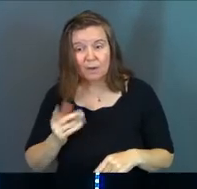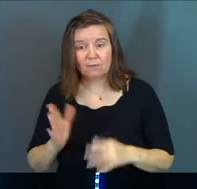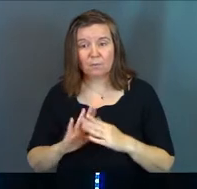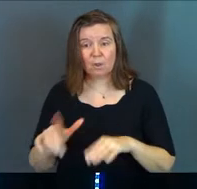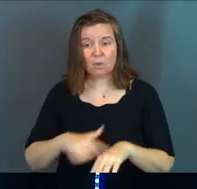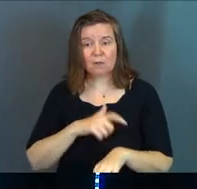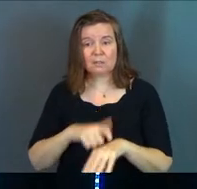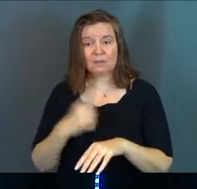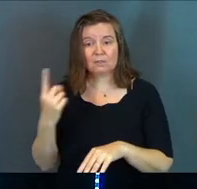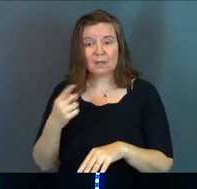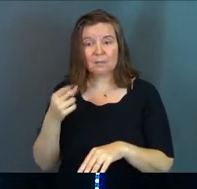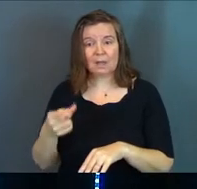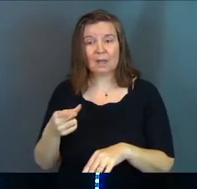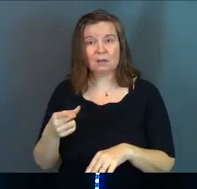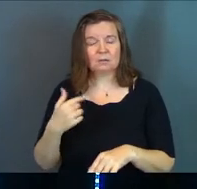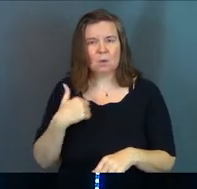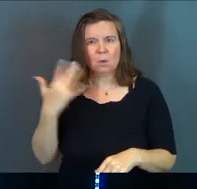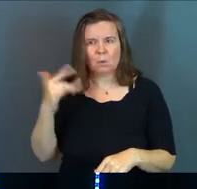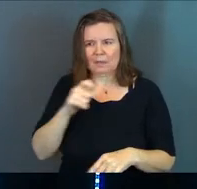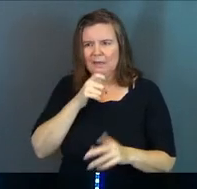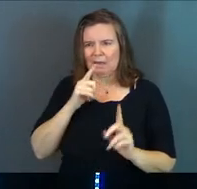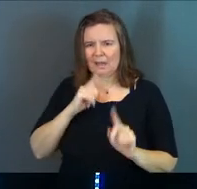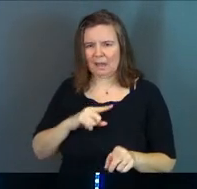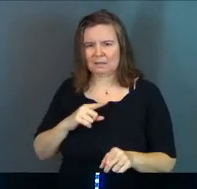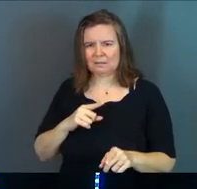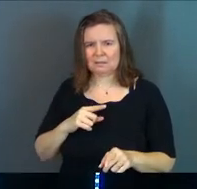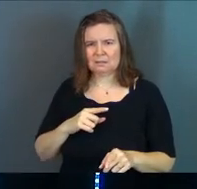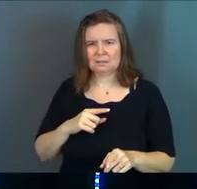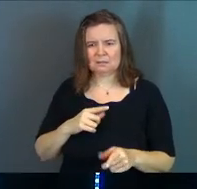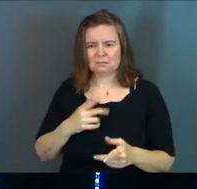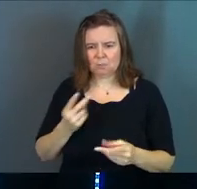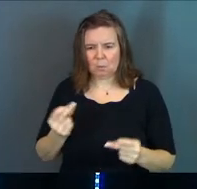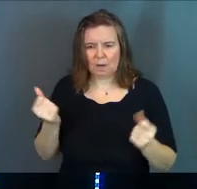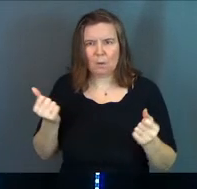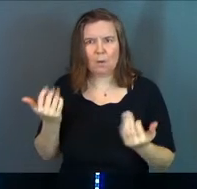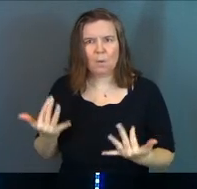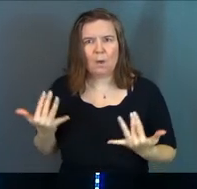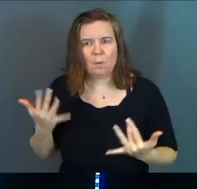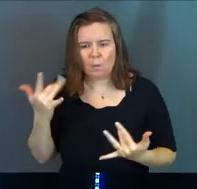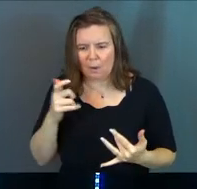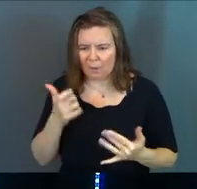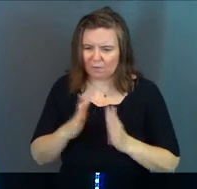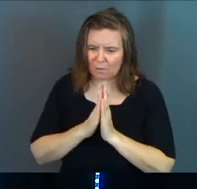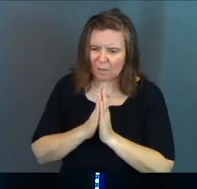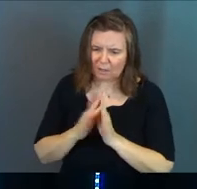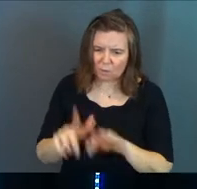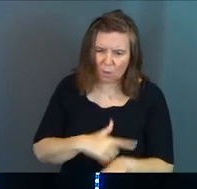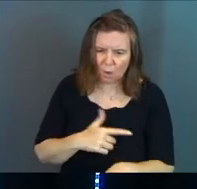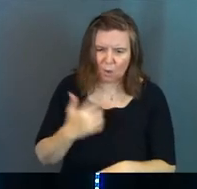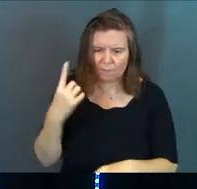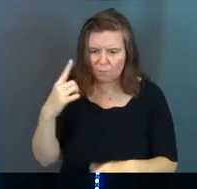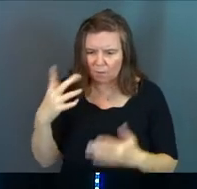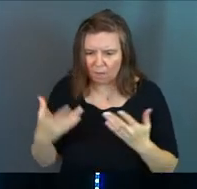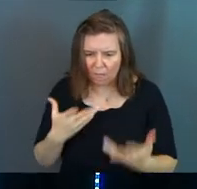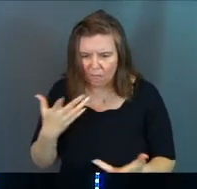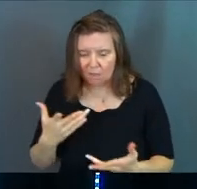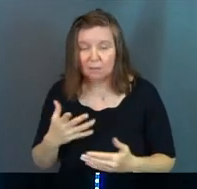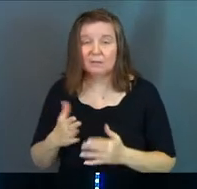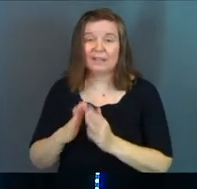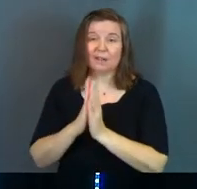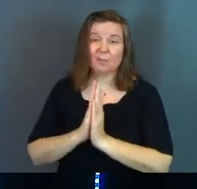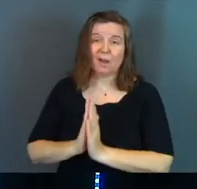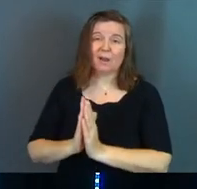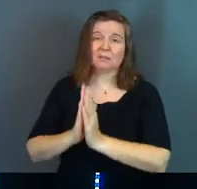a long time for something? You're like, God, why aren't you answering this right away? God, why do I have to pray so long? He